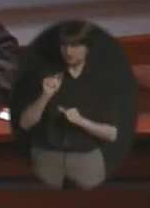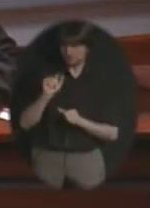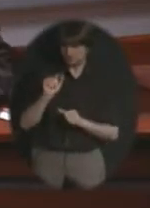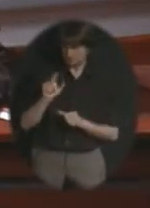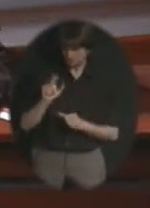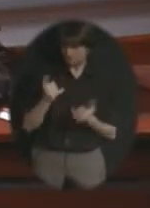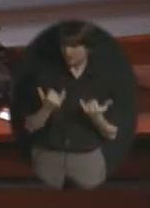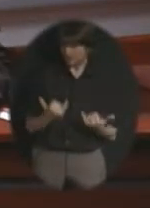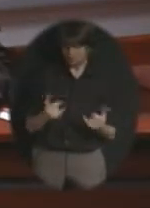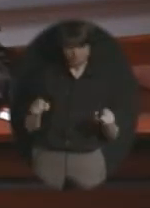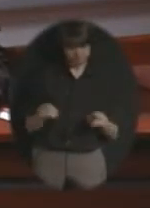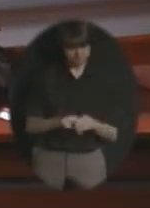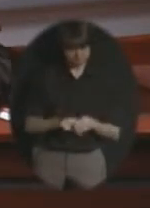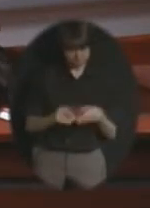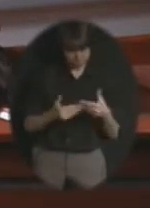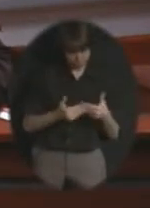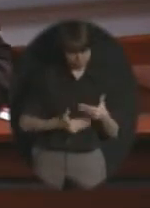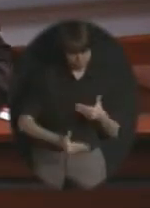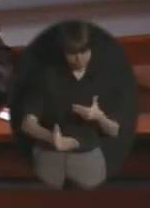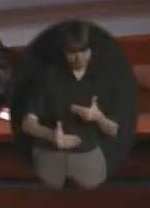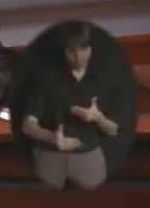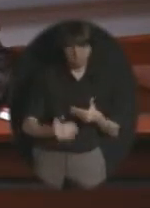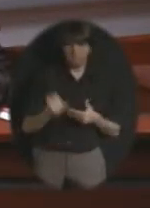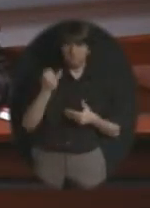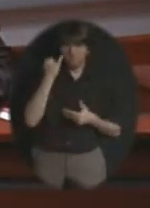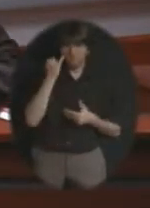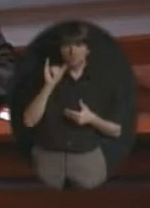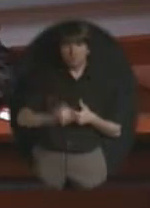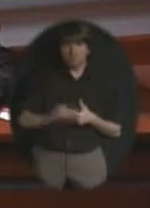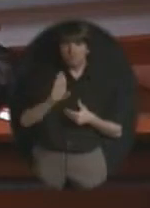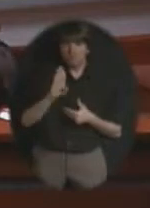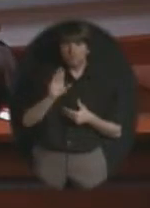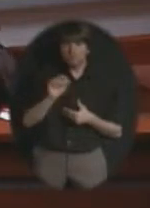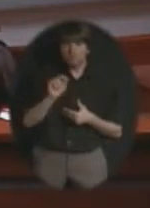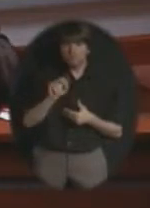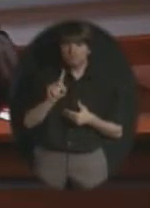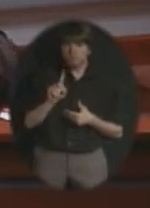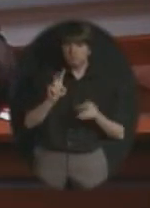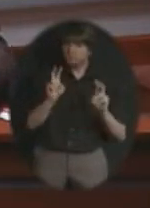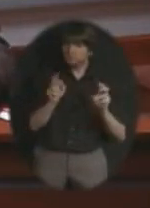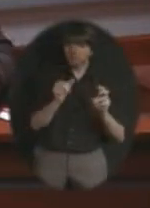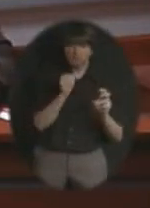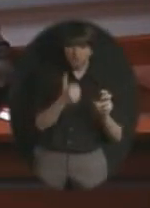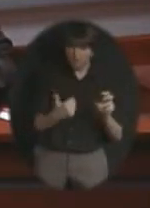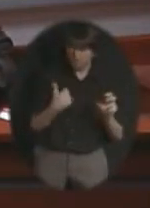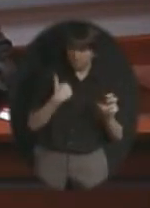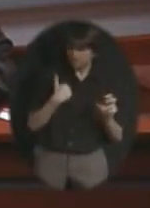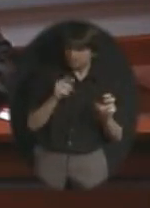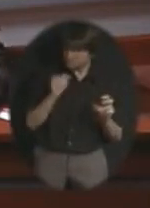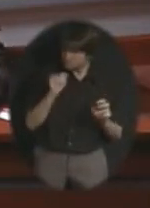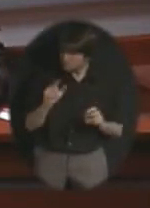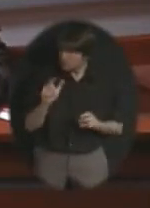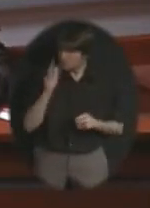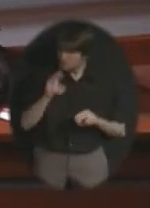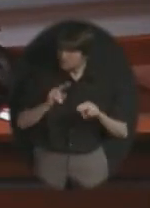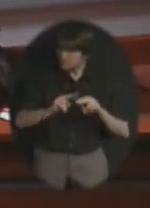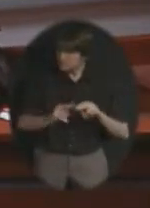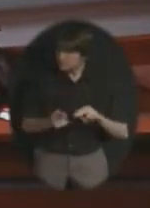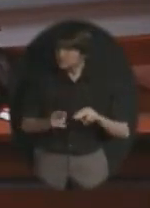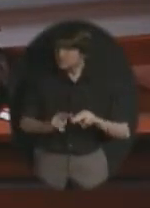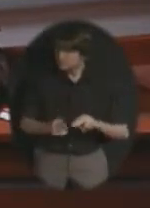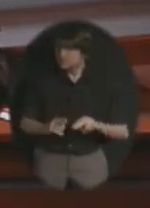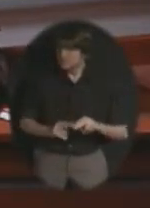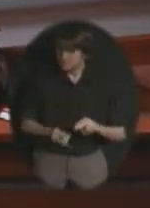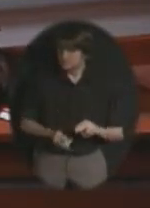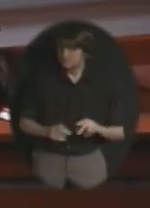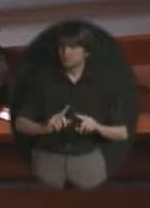and we recognize that if we didn't have this bond issue or if it didn't pass that at some point taxes would start to come down but we also would